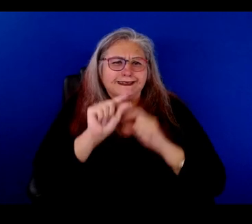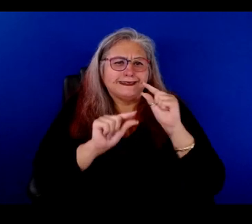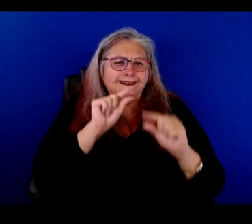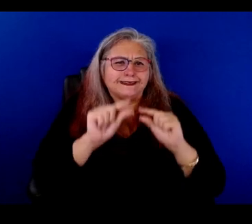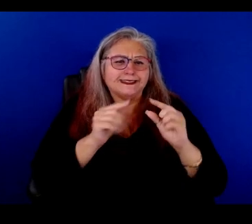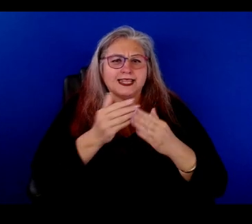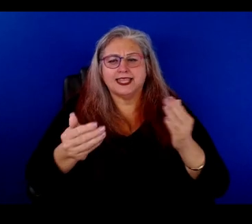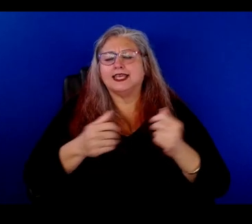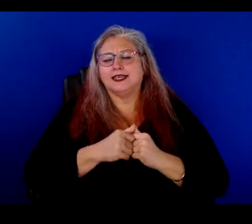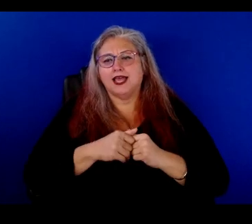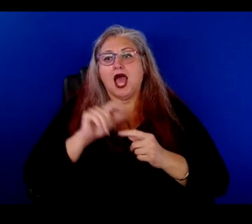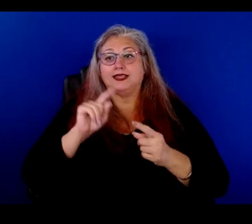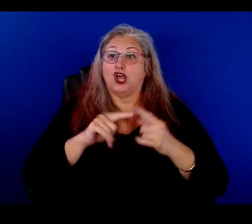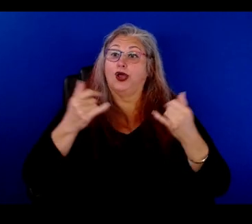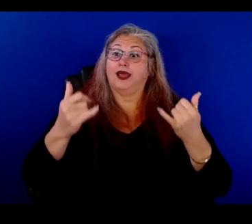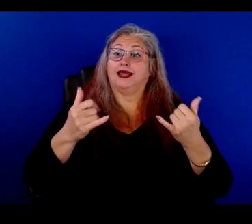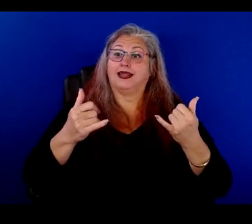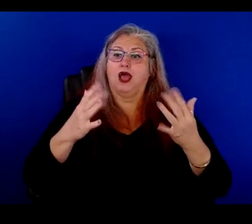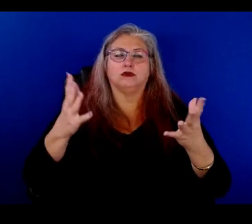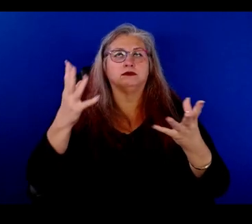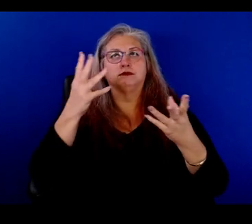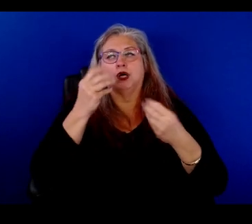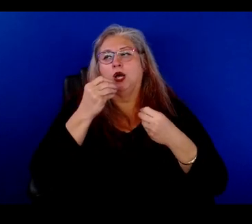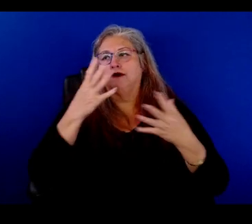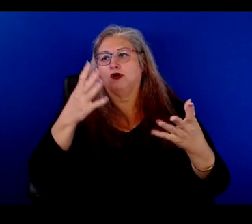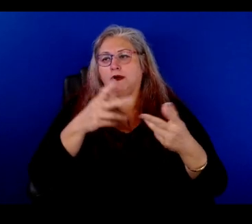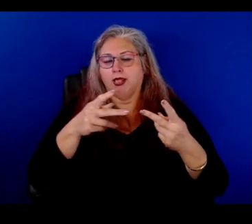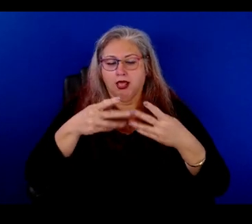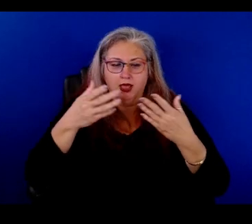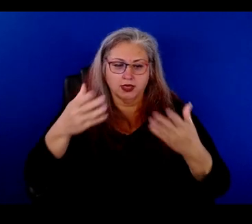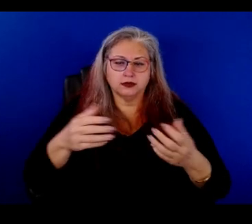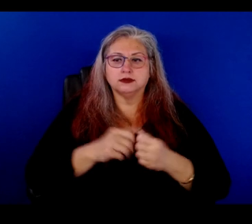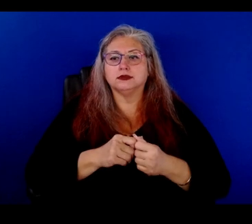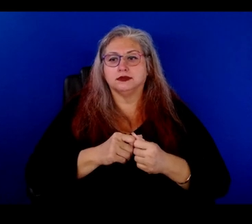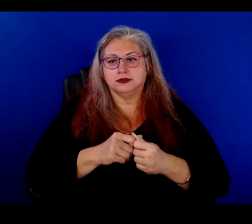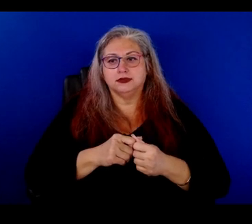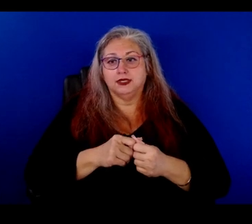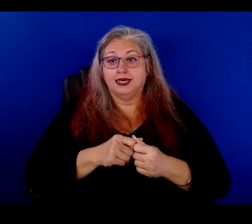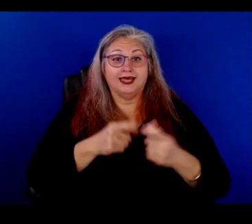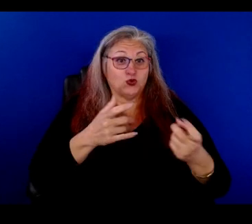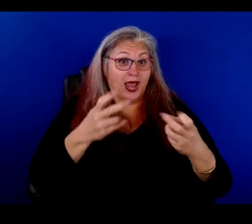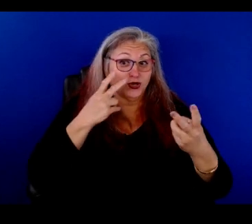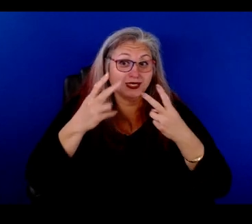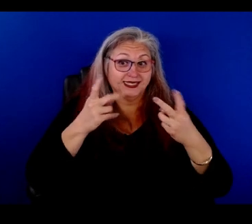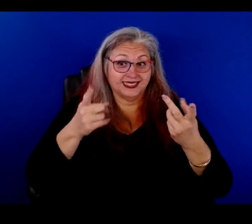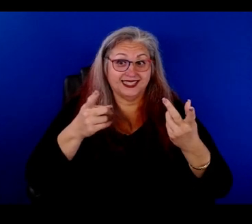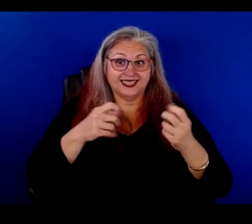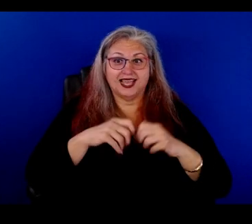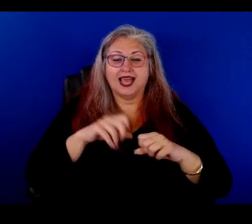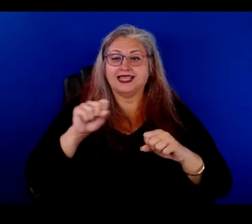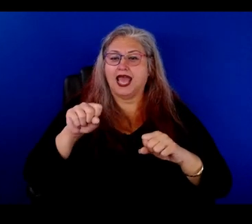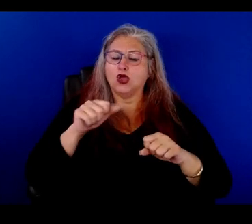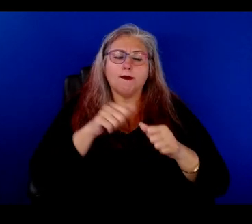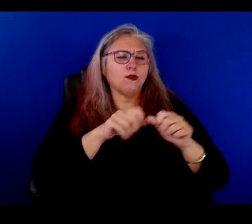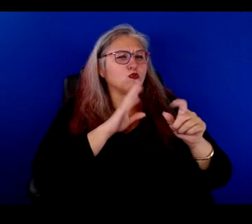um, until now it's just a beautiful place. And, and, but now you see the, you talk about